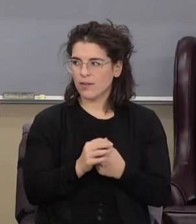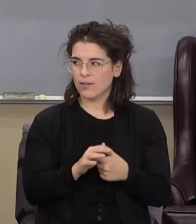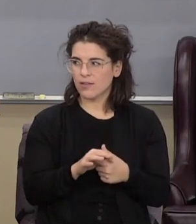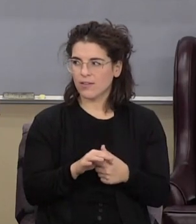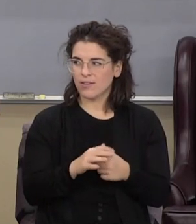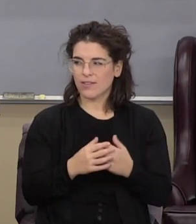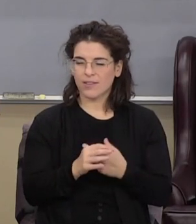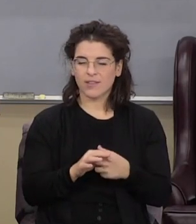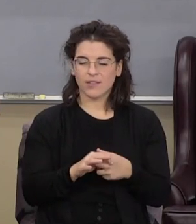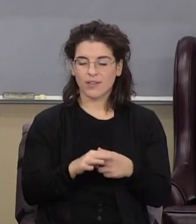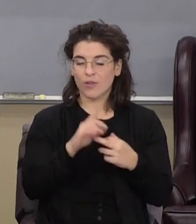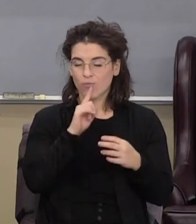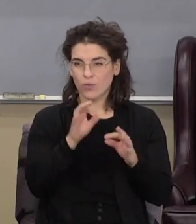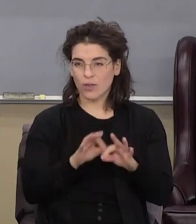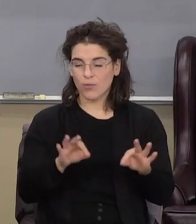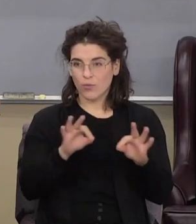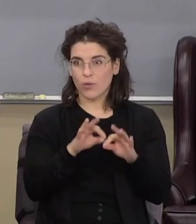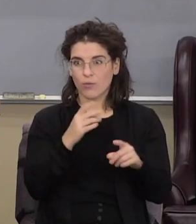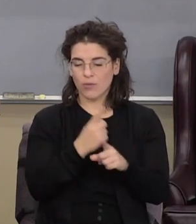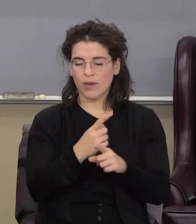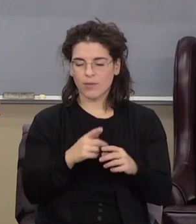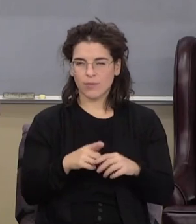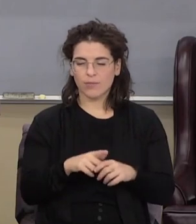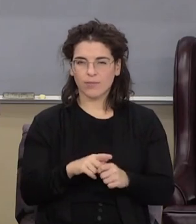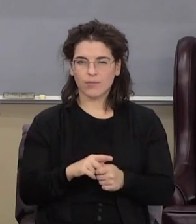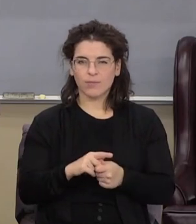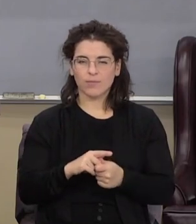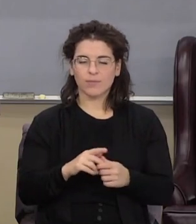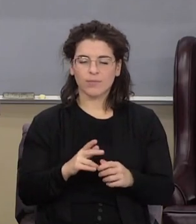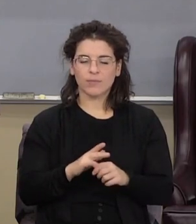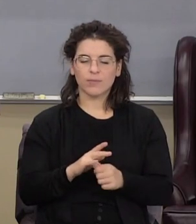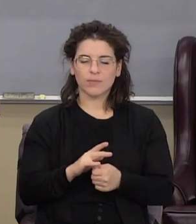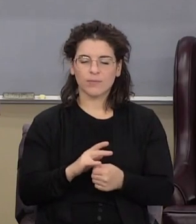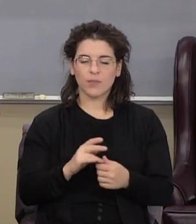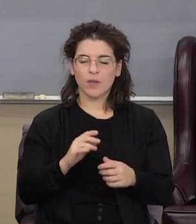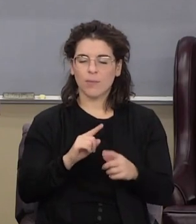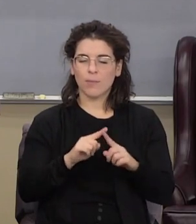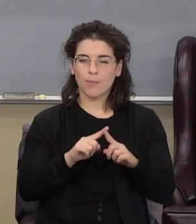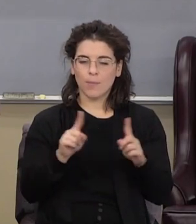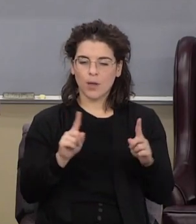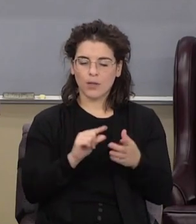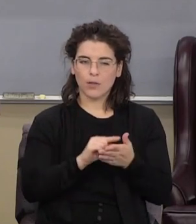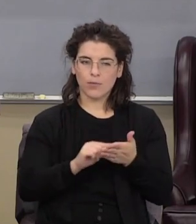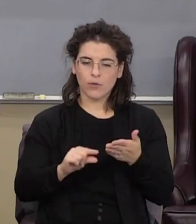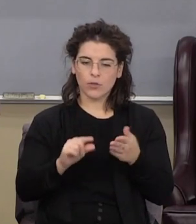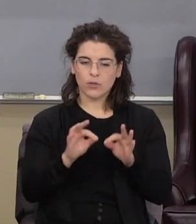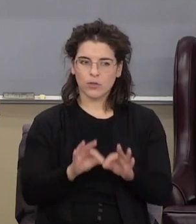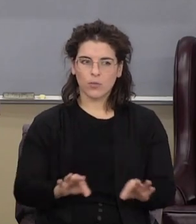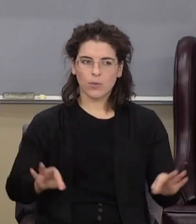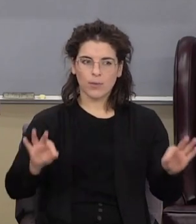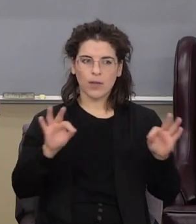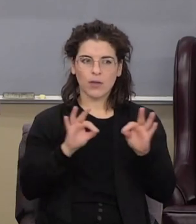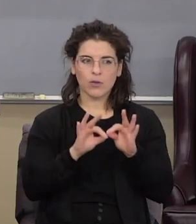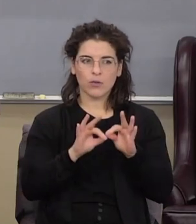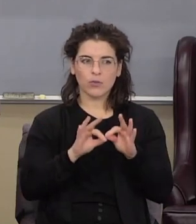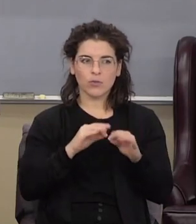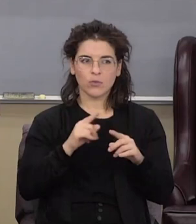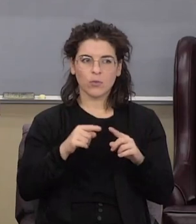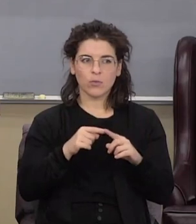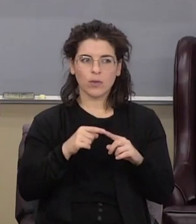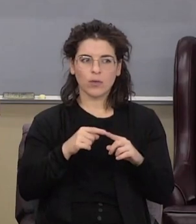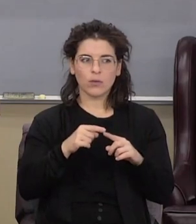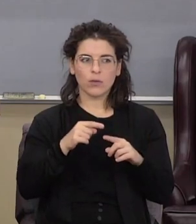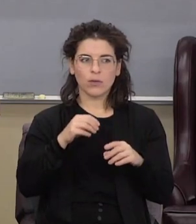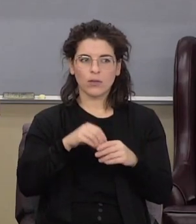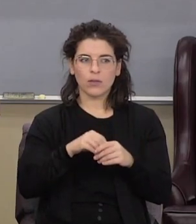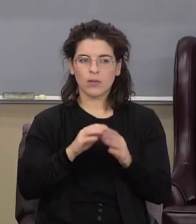That really matters. You got that. But the thing is, the verses is what matters. So when you're in these books